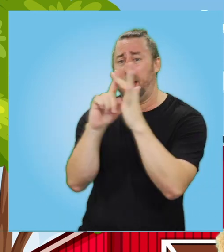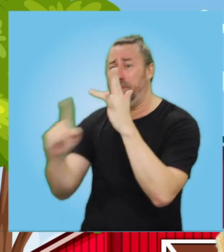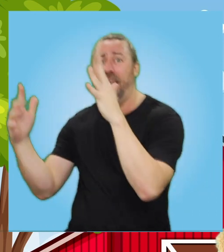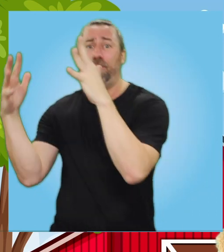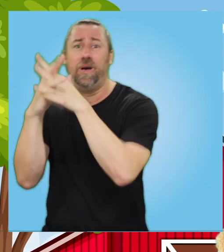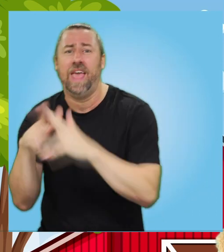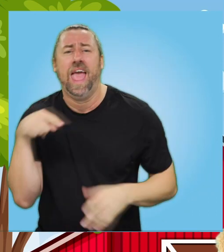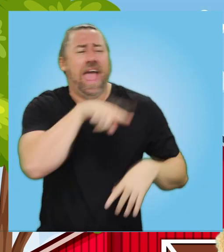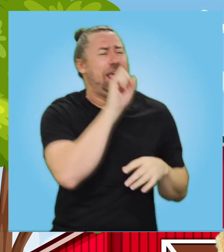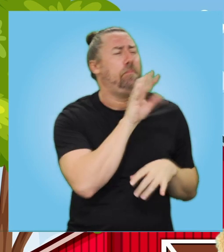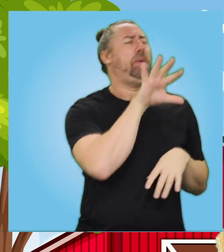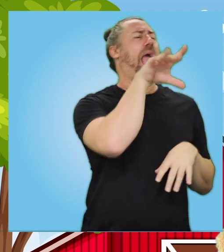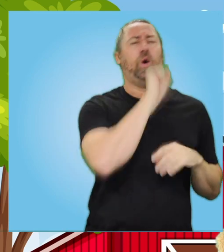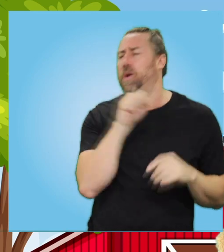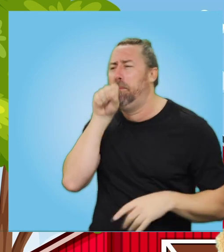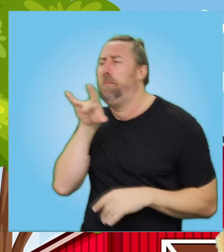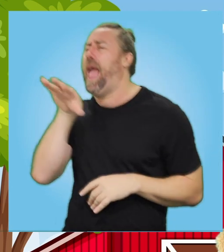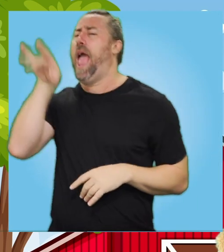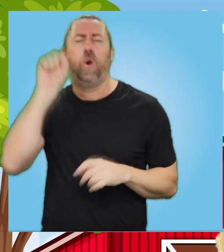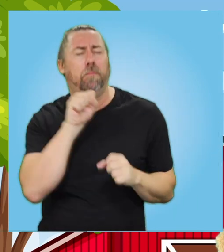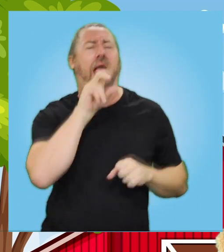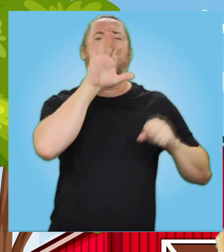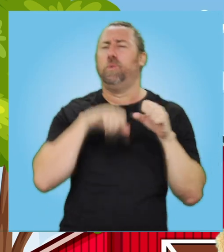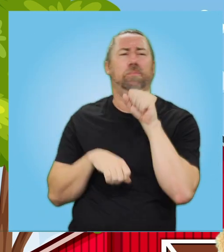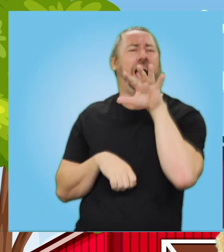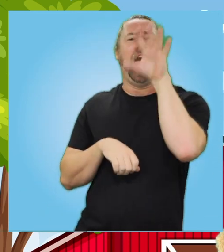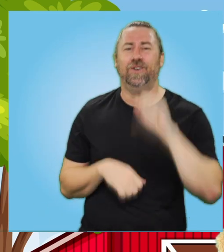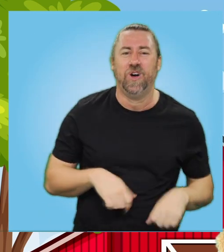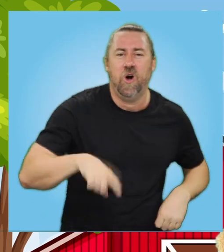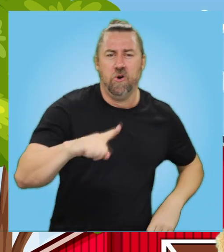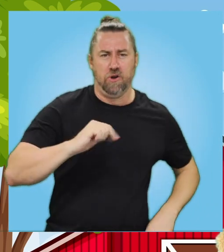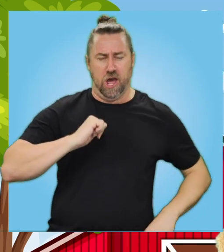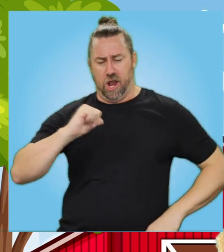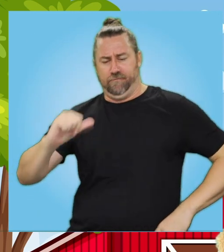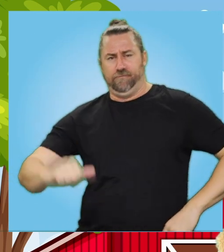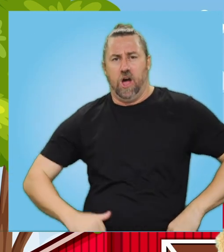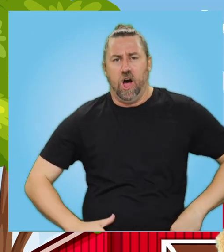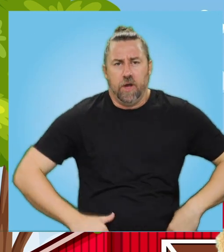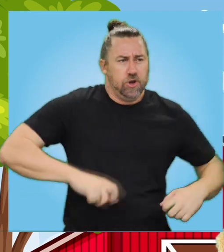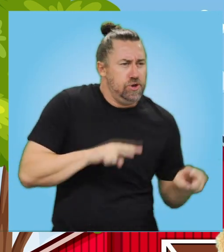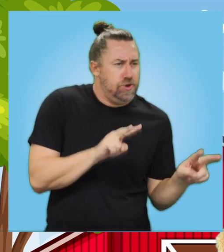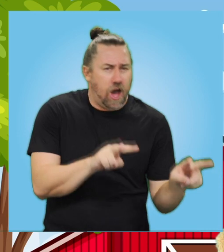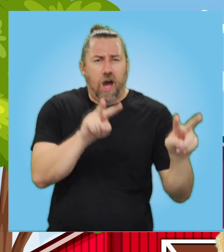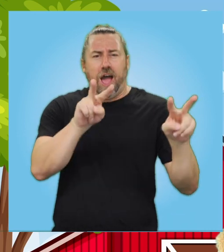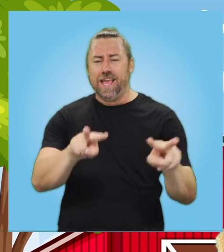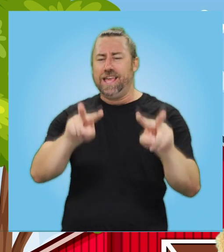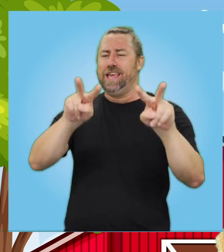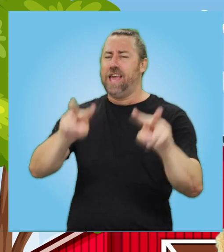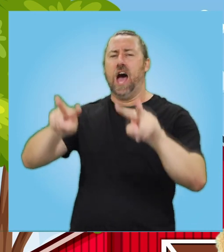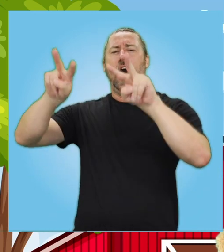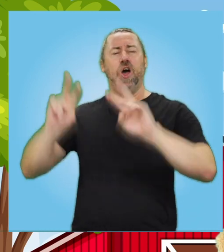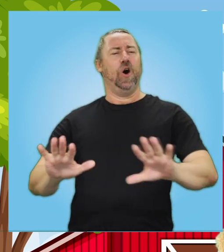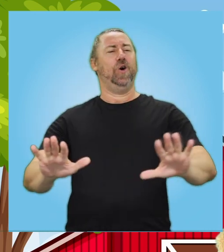here and a meow meow there. Here a meow, there a meow. Everywhere a meow meow. Old Macdonald had a farm, E-I